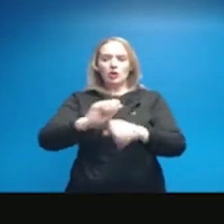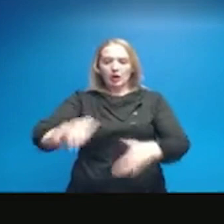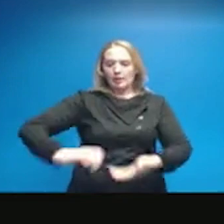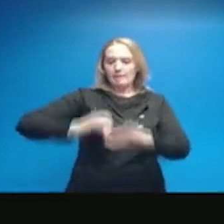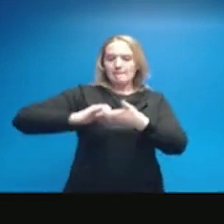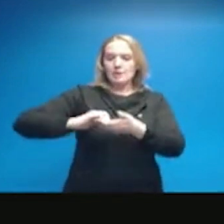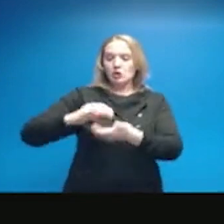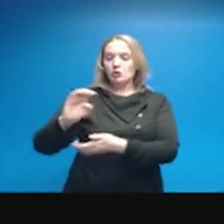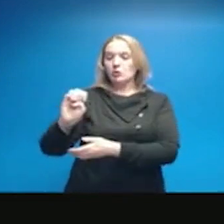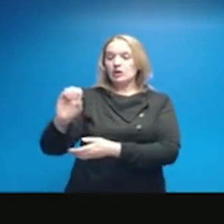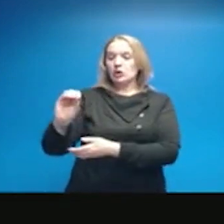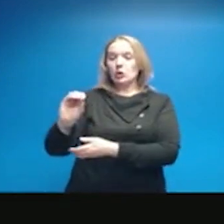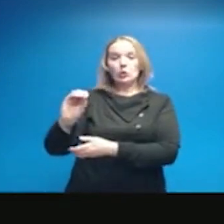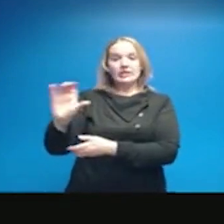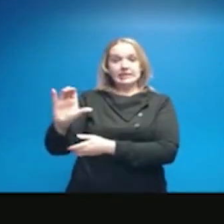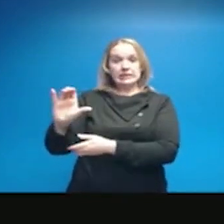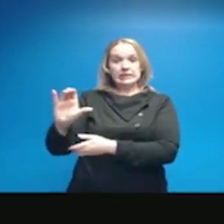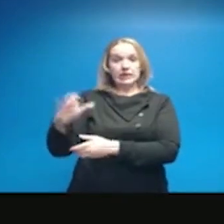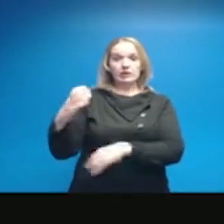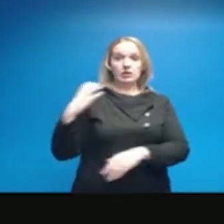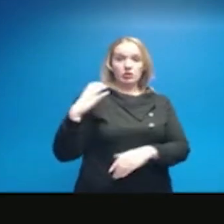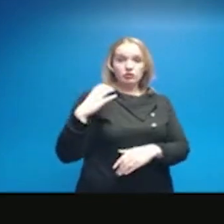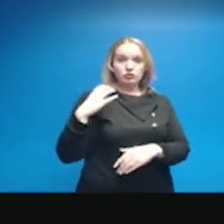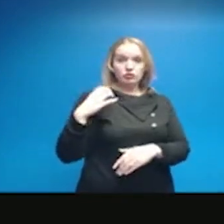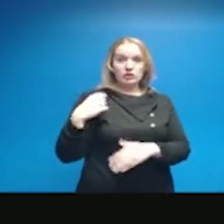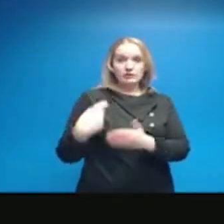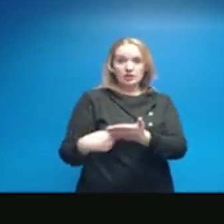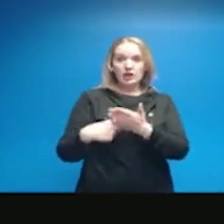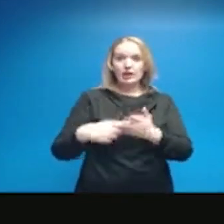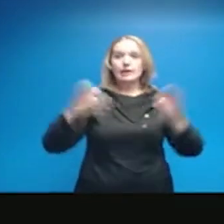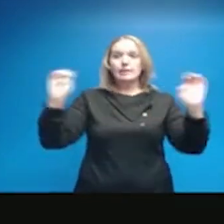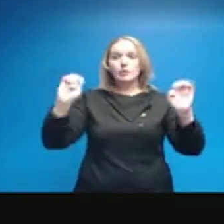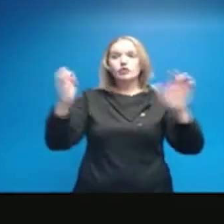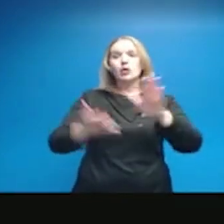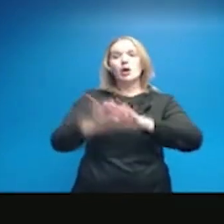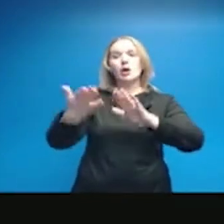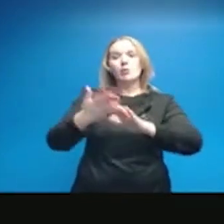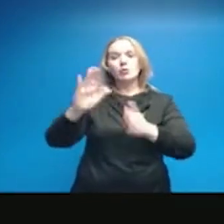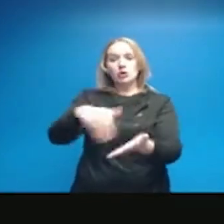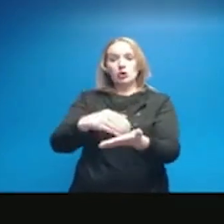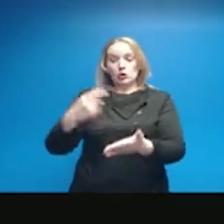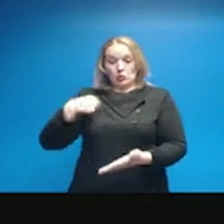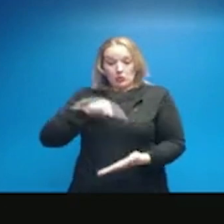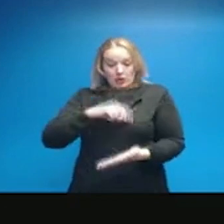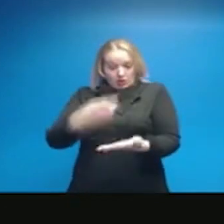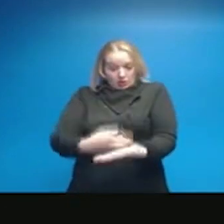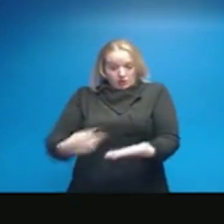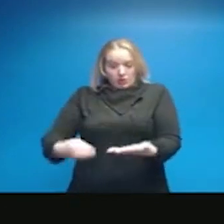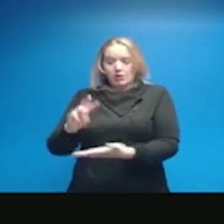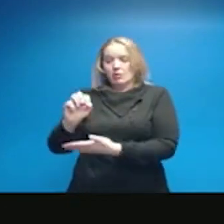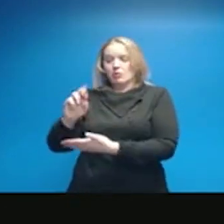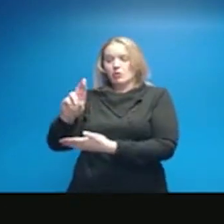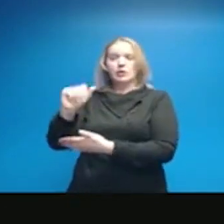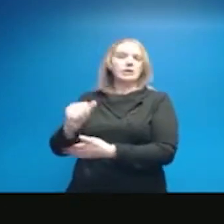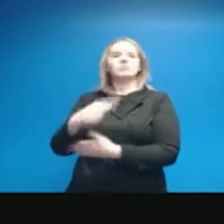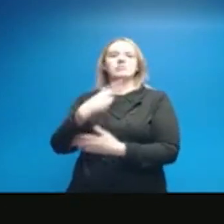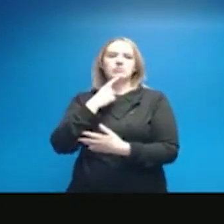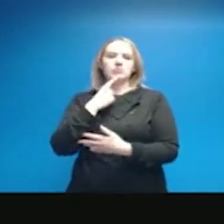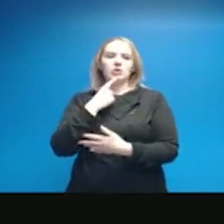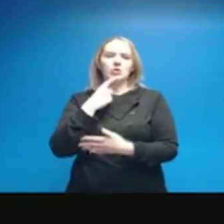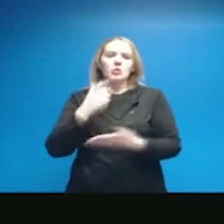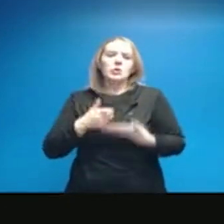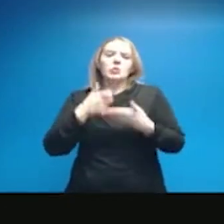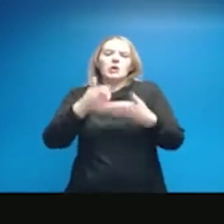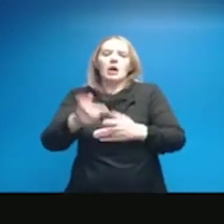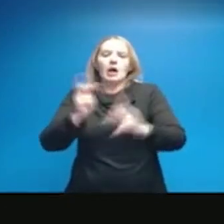with the EOC as the chief reverency emergency operations center. So, we're a resource, as Maria said, we're a resource to help